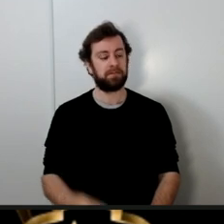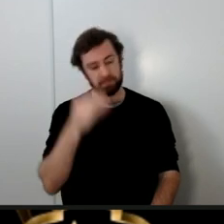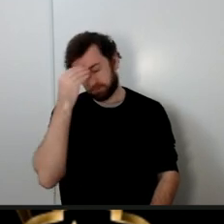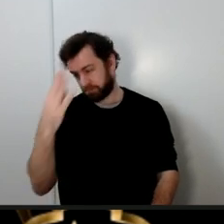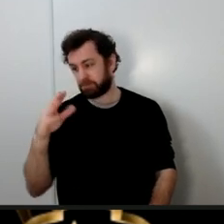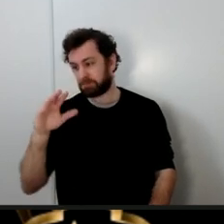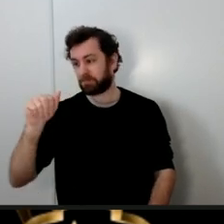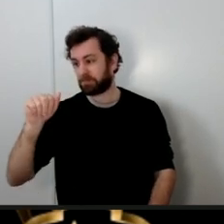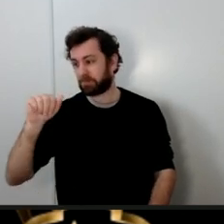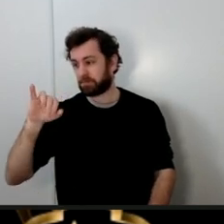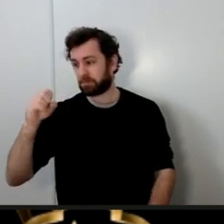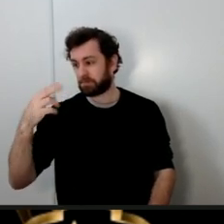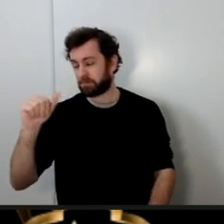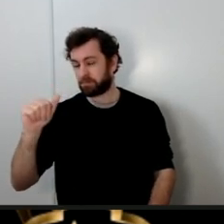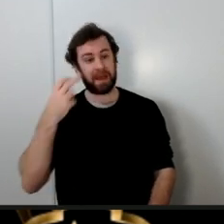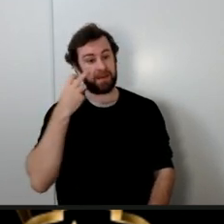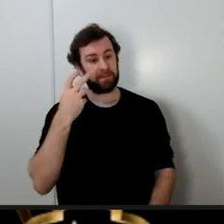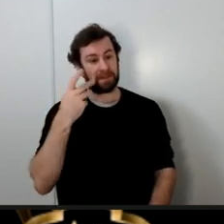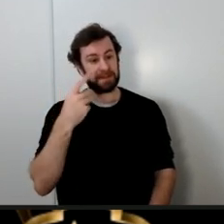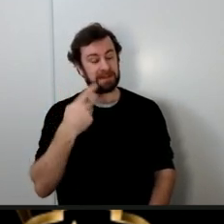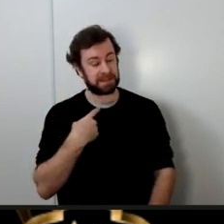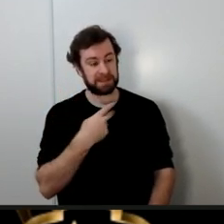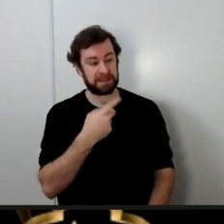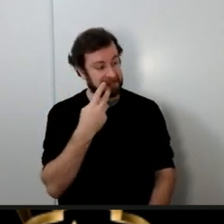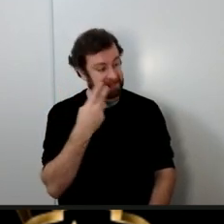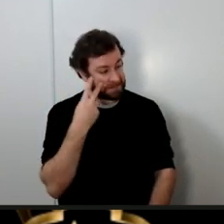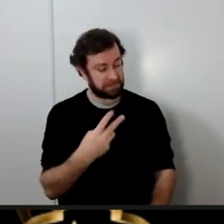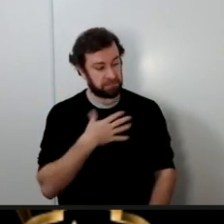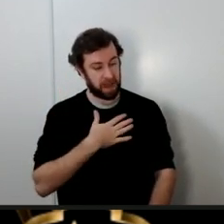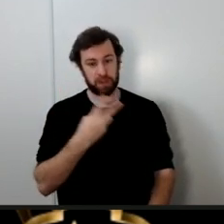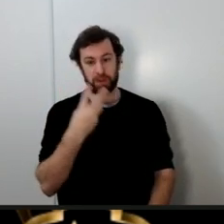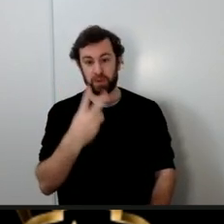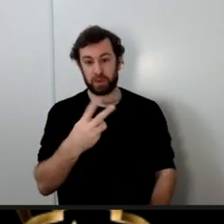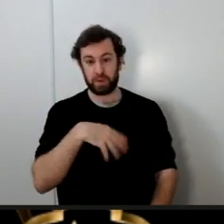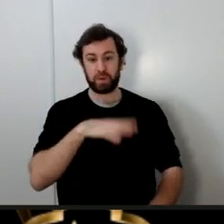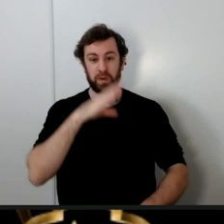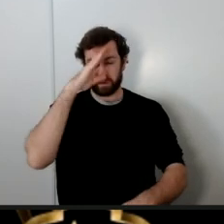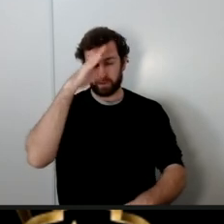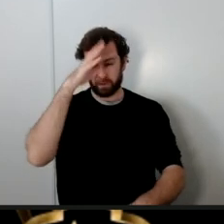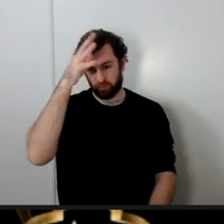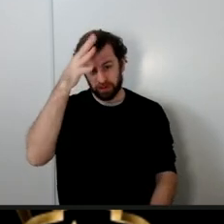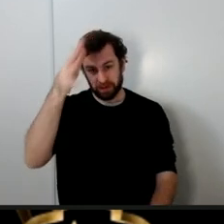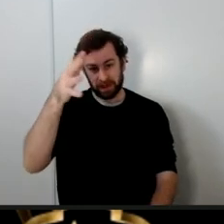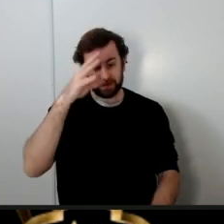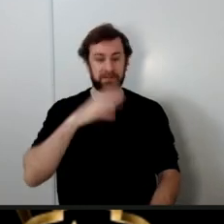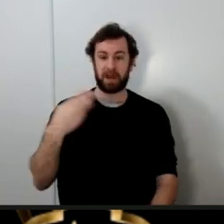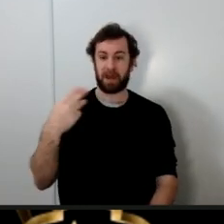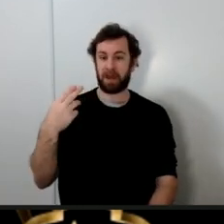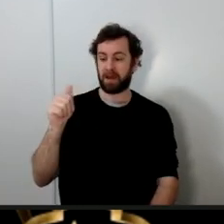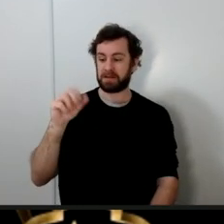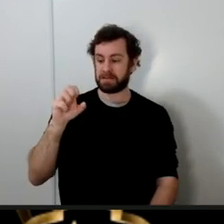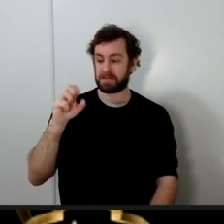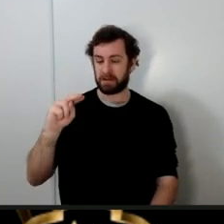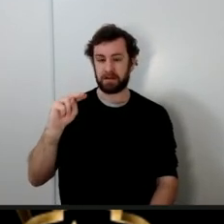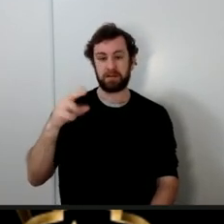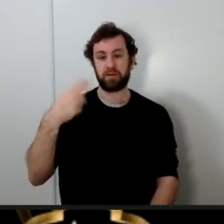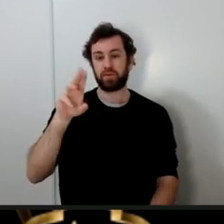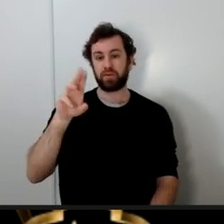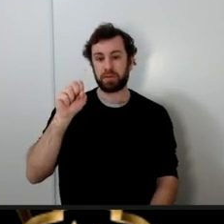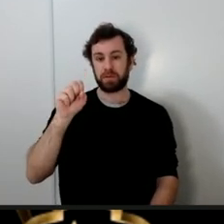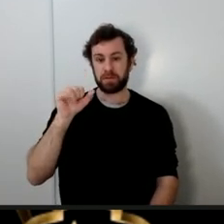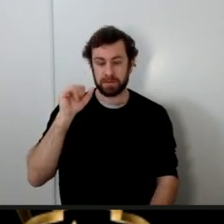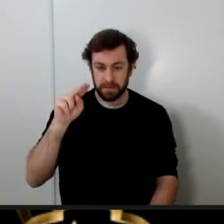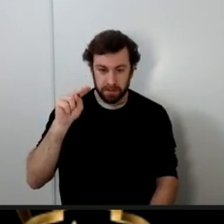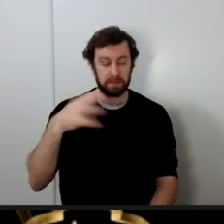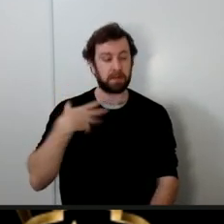I see Hassan and Hussain I forget my hunger I'm so hungry right now I want to see Hassan and Hussain because when I see them I